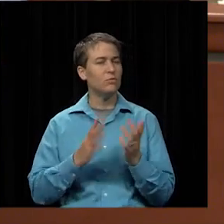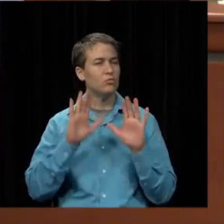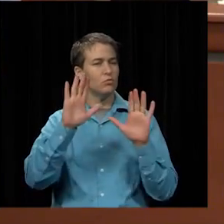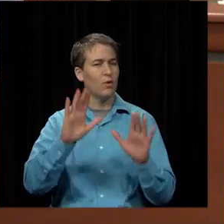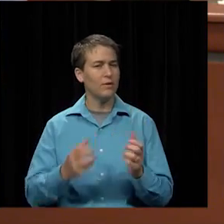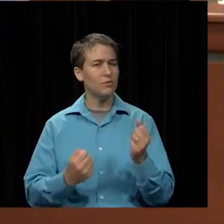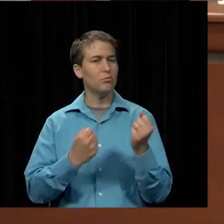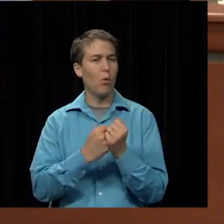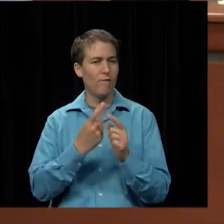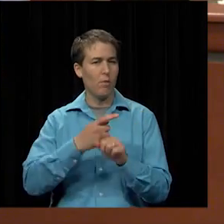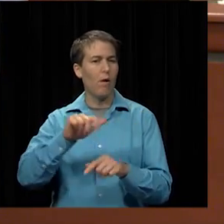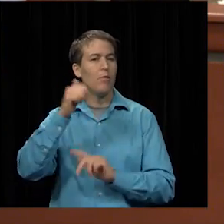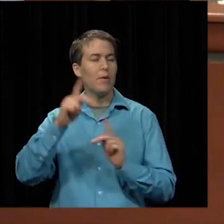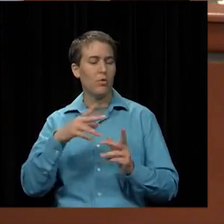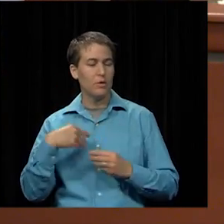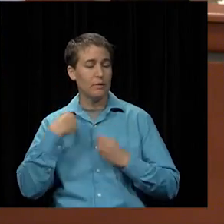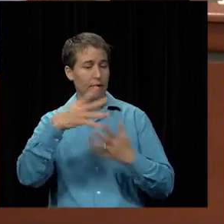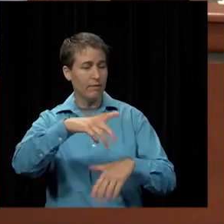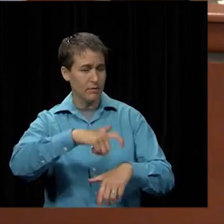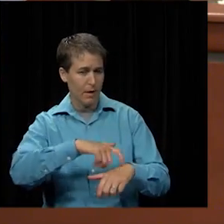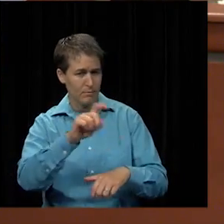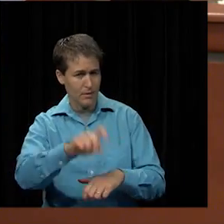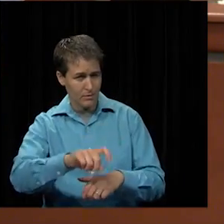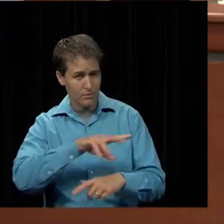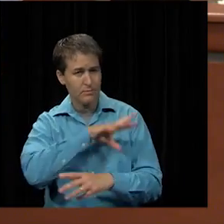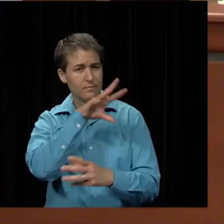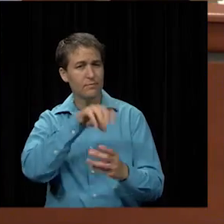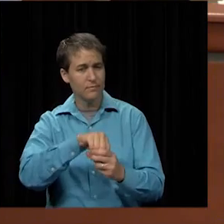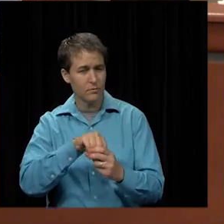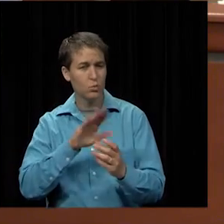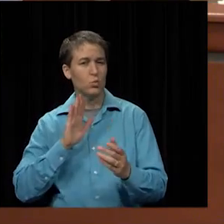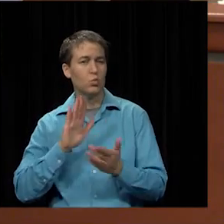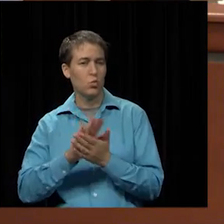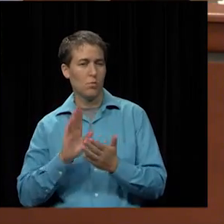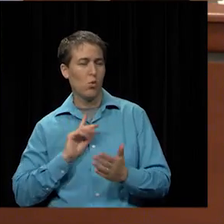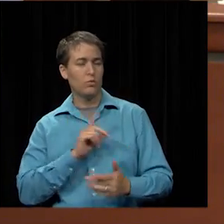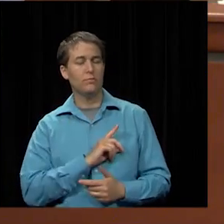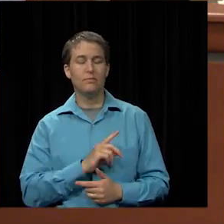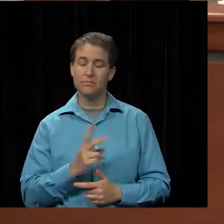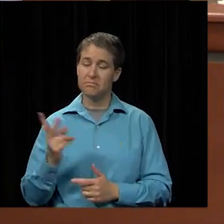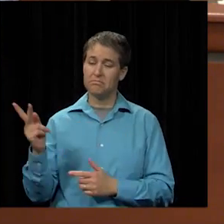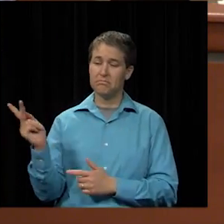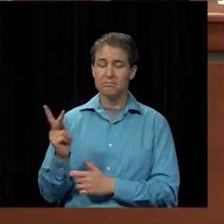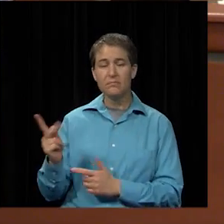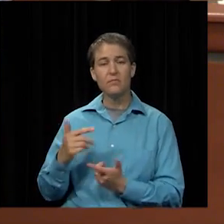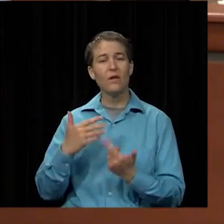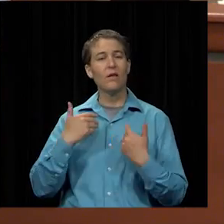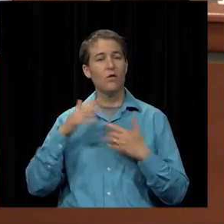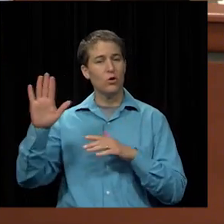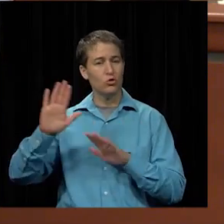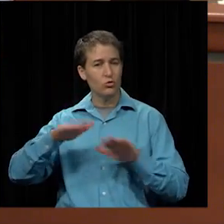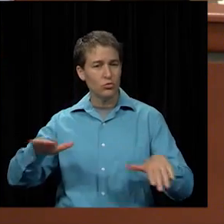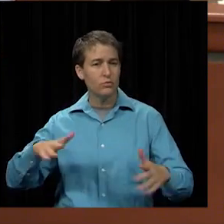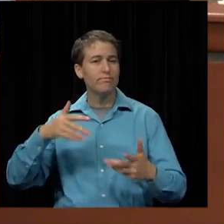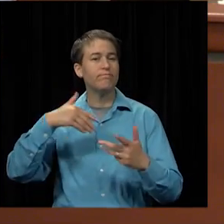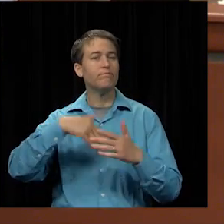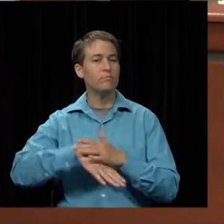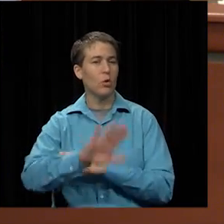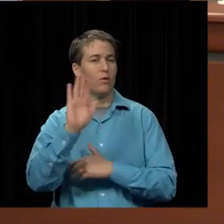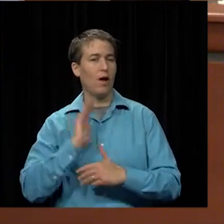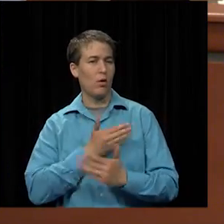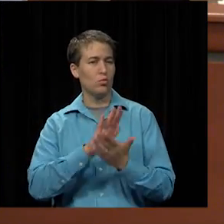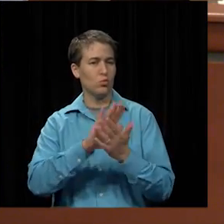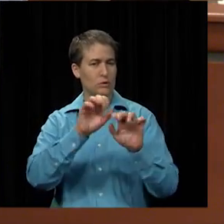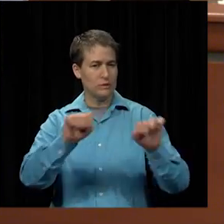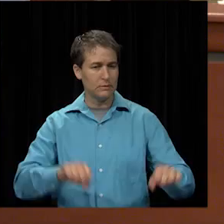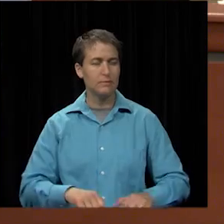give the time necessary to serve on the school board both dr daniels and harlan have had children go through our system the next